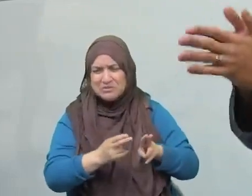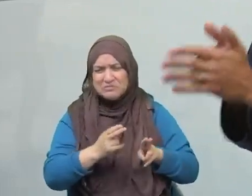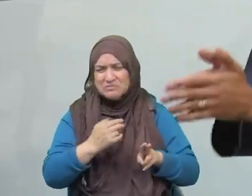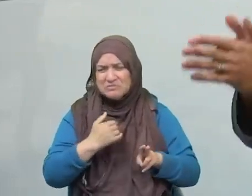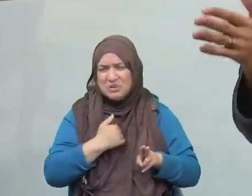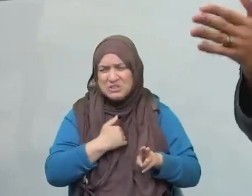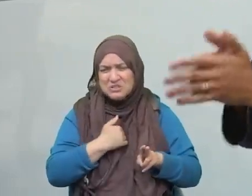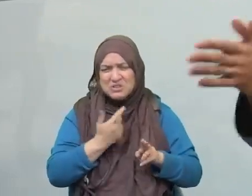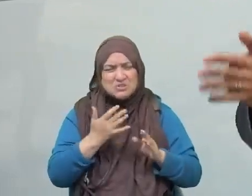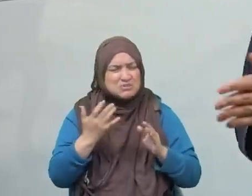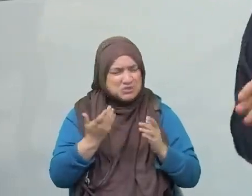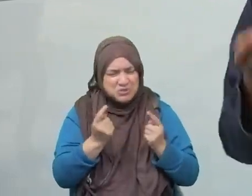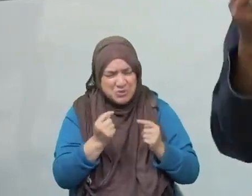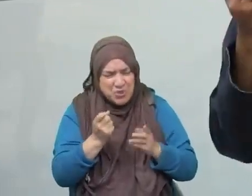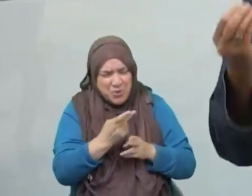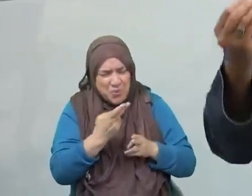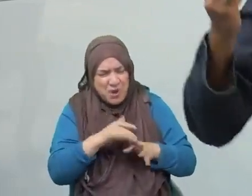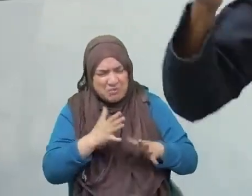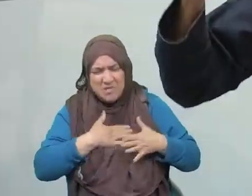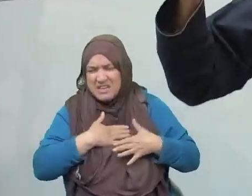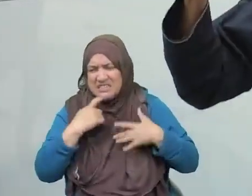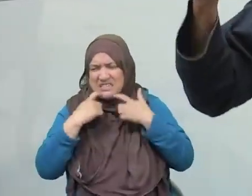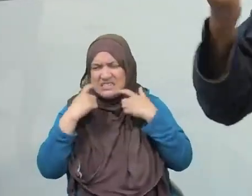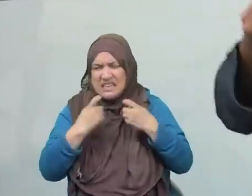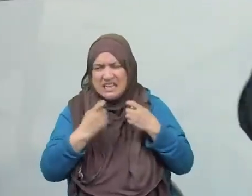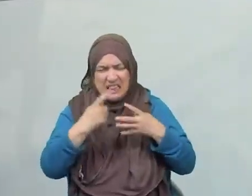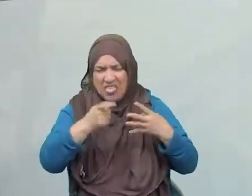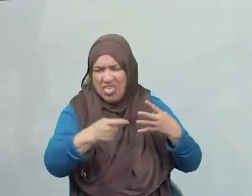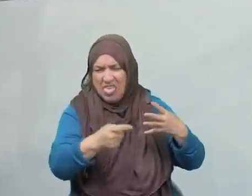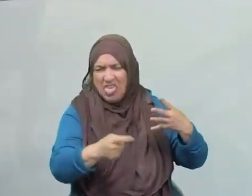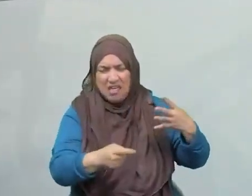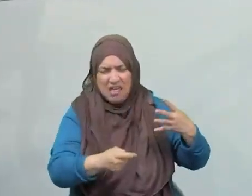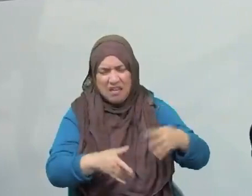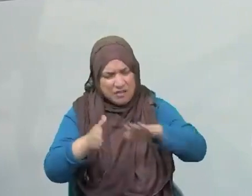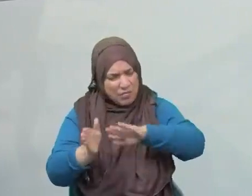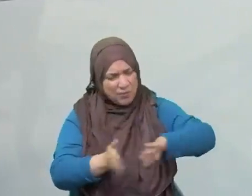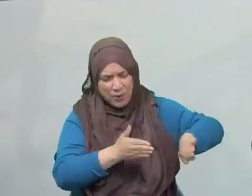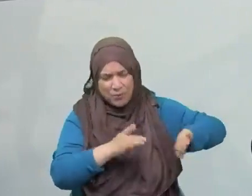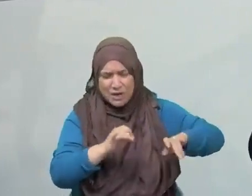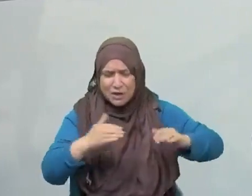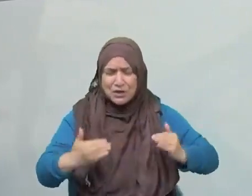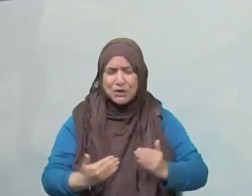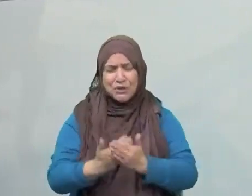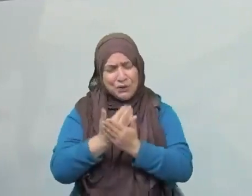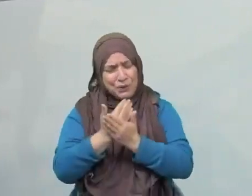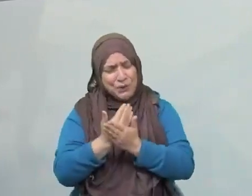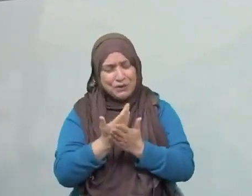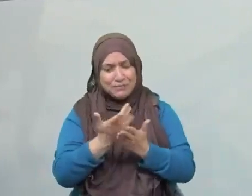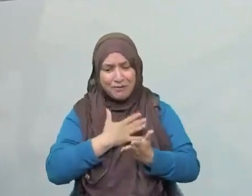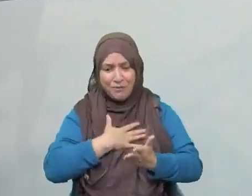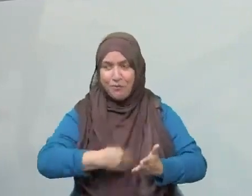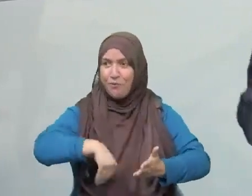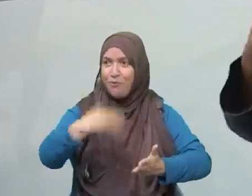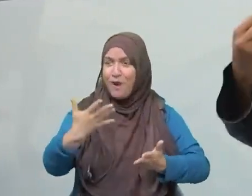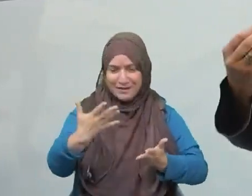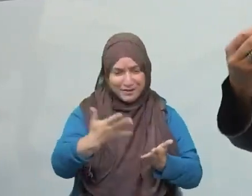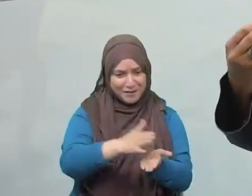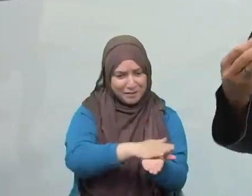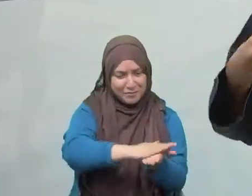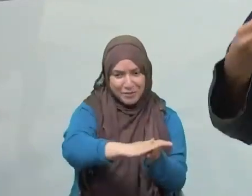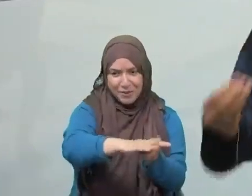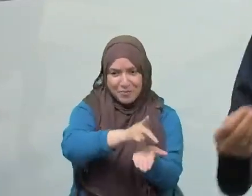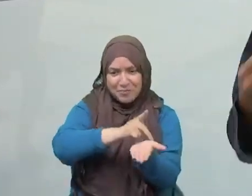It's not just the dua for Laylatul Qadr. It's a dua that represents the essence of all of Ramadan. Oh Allah, forgive me. And so